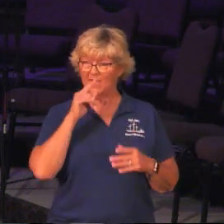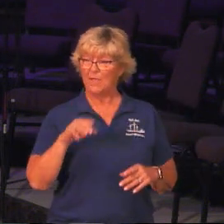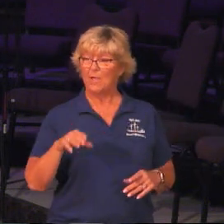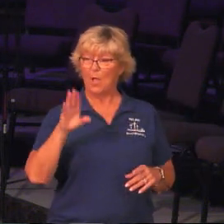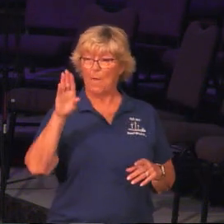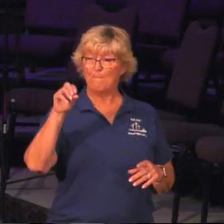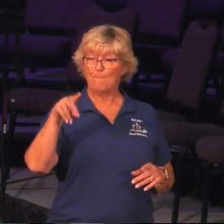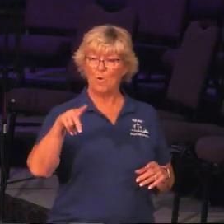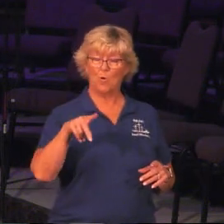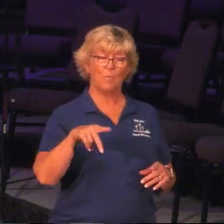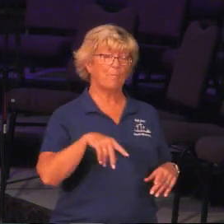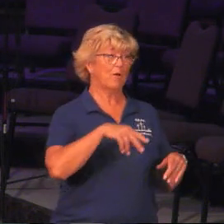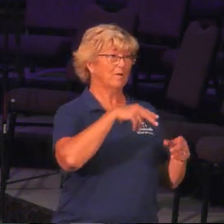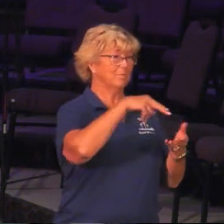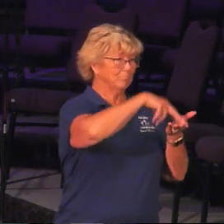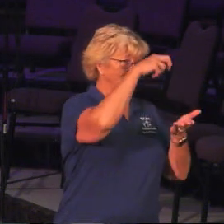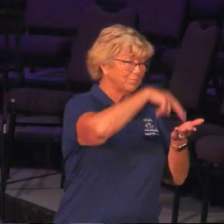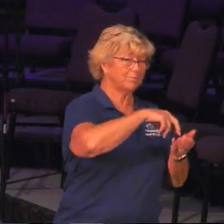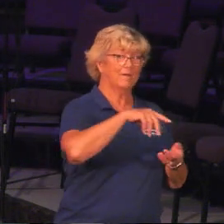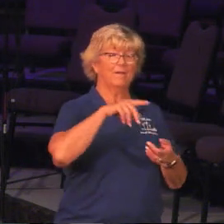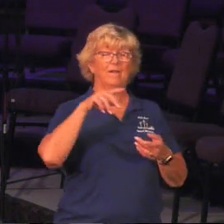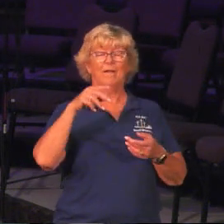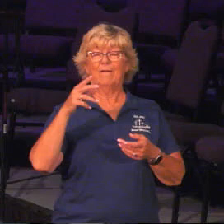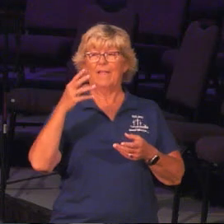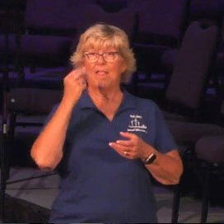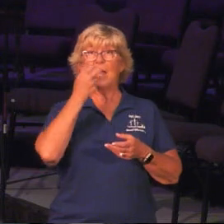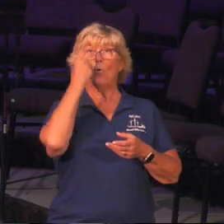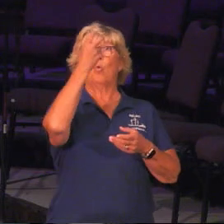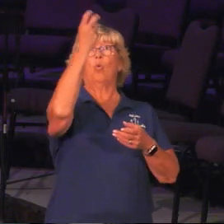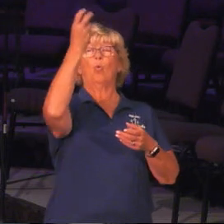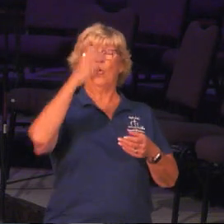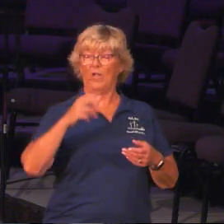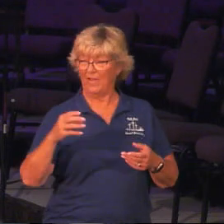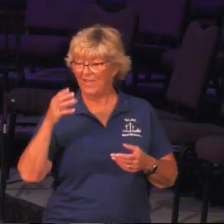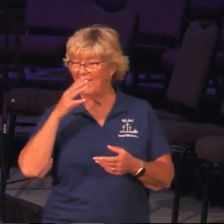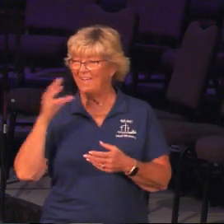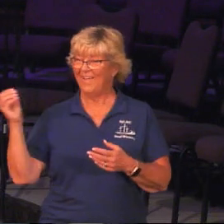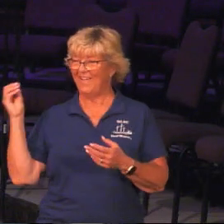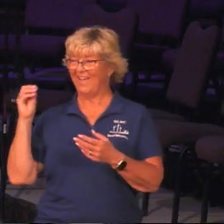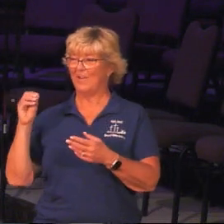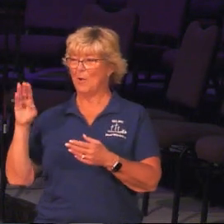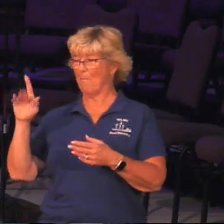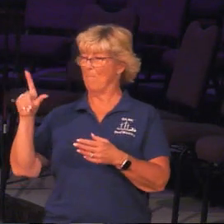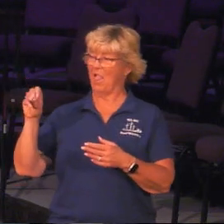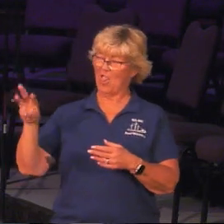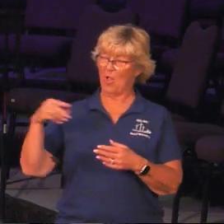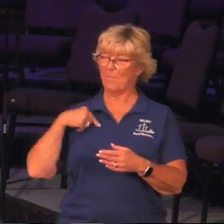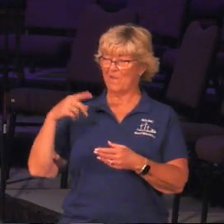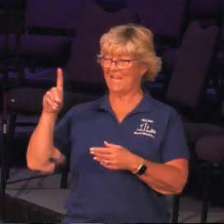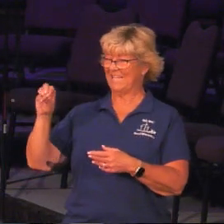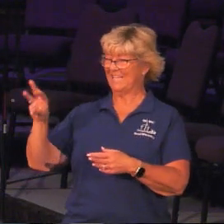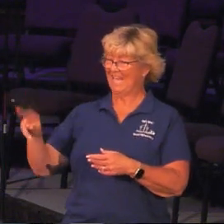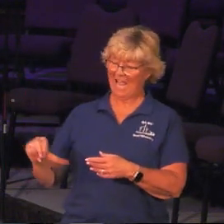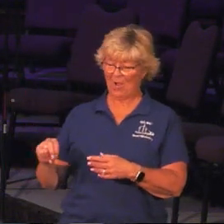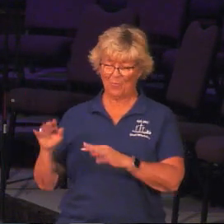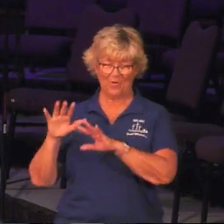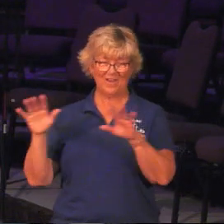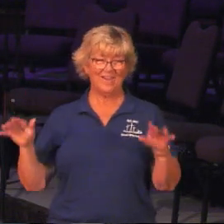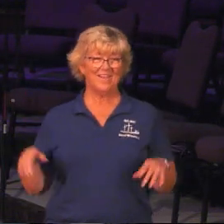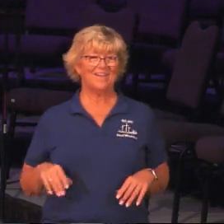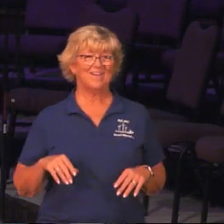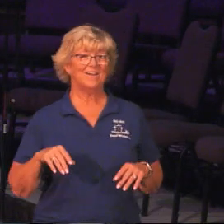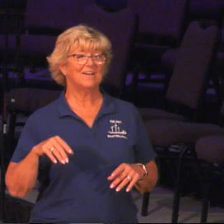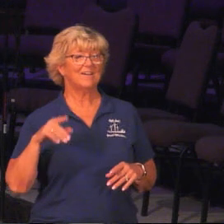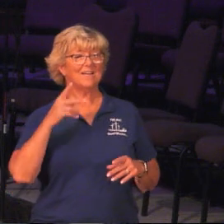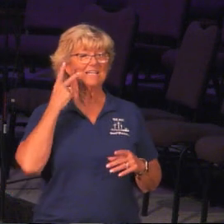Booping, blowing me down, and howling at the moon, then you bring the story to a crashing conclusion because the premise is, like I said, she's on her way